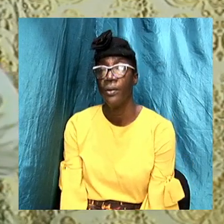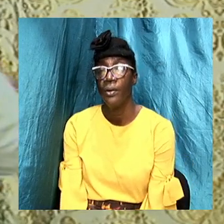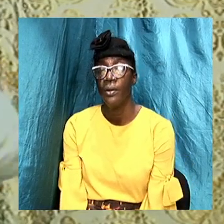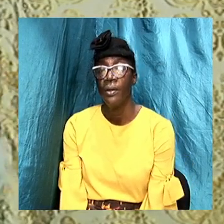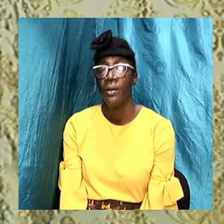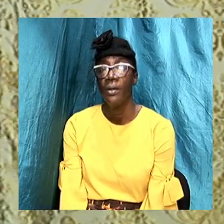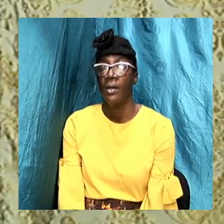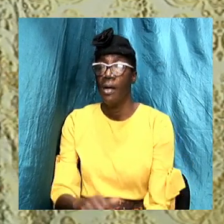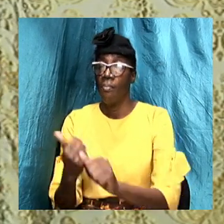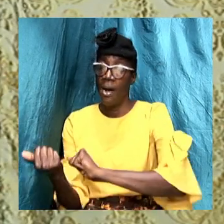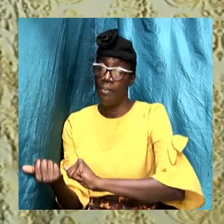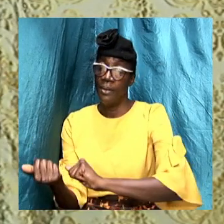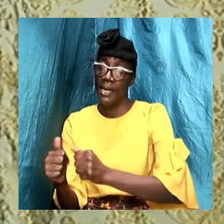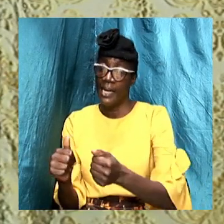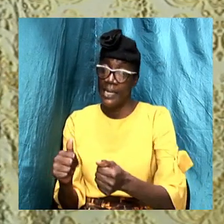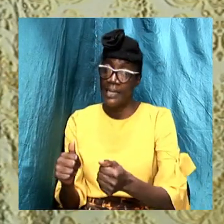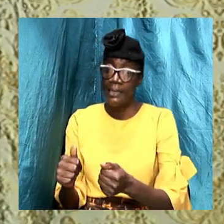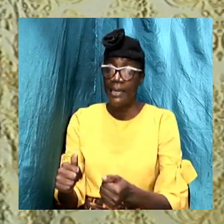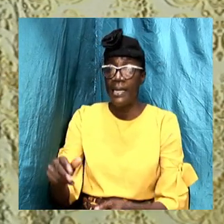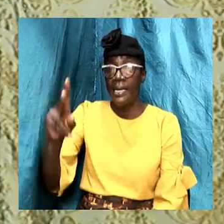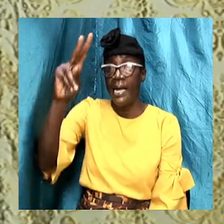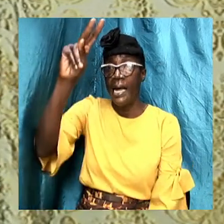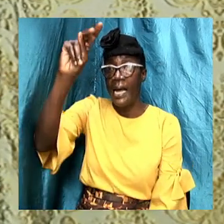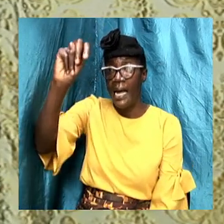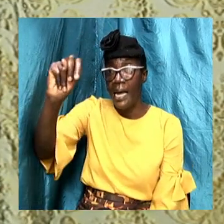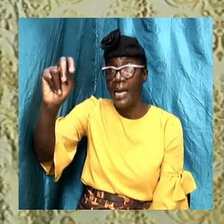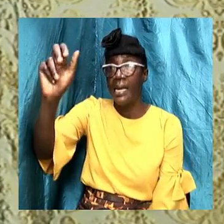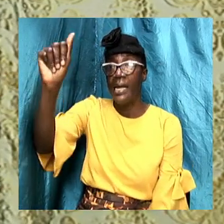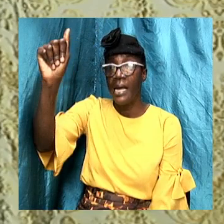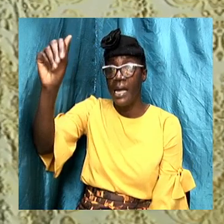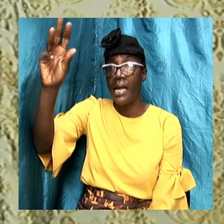baptized in the names of